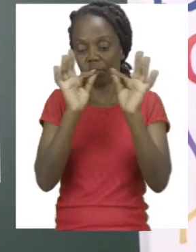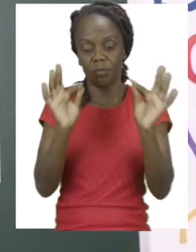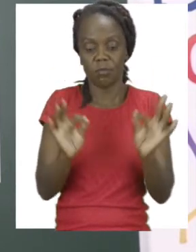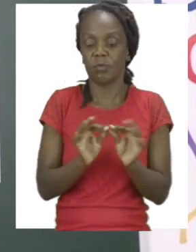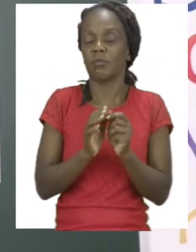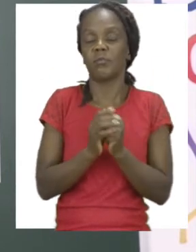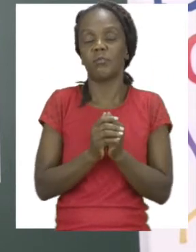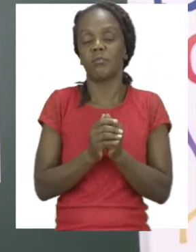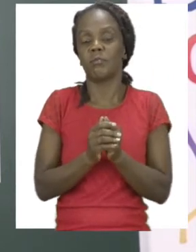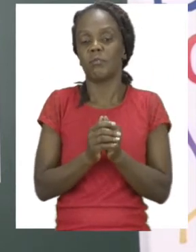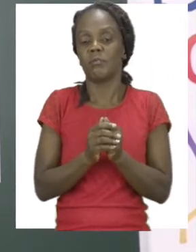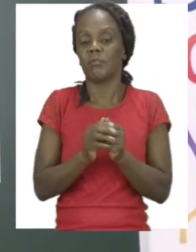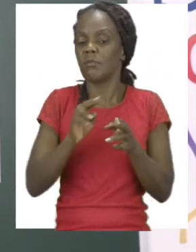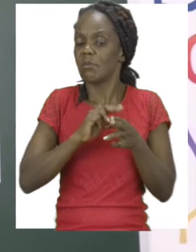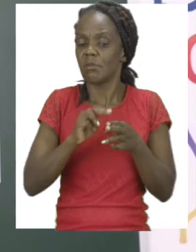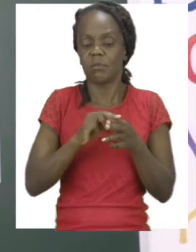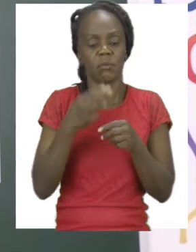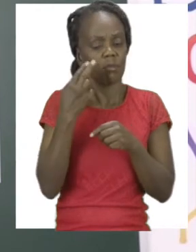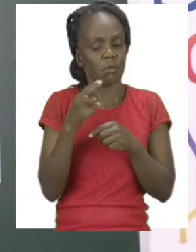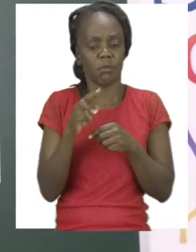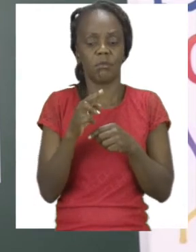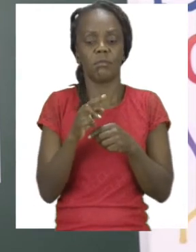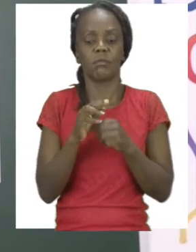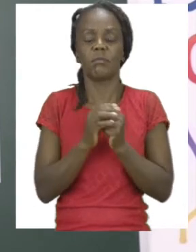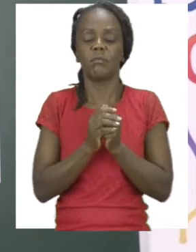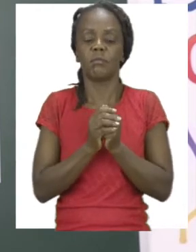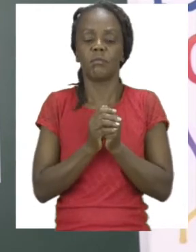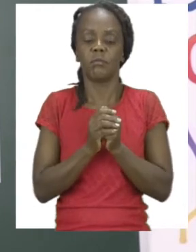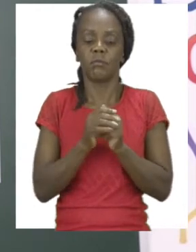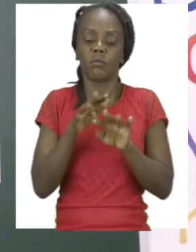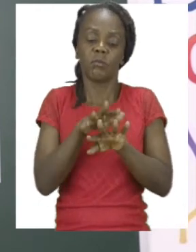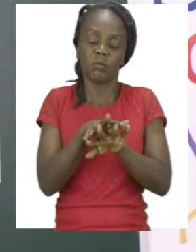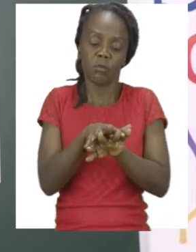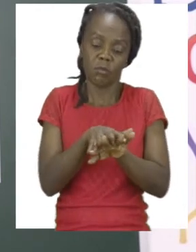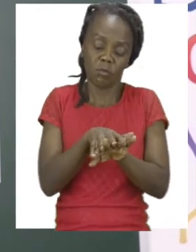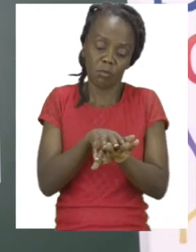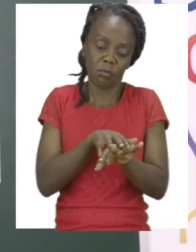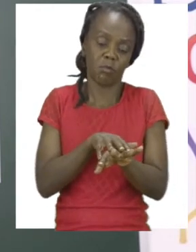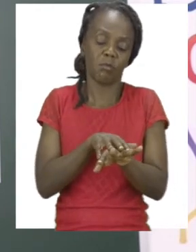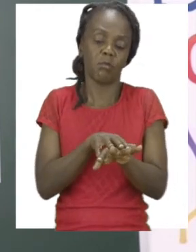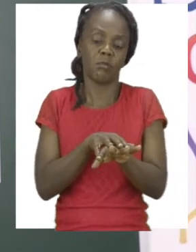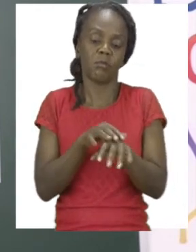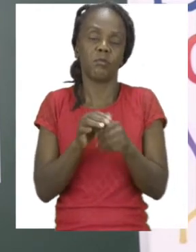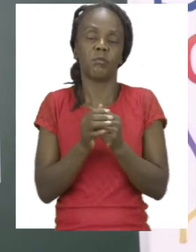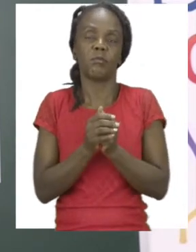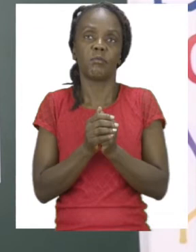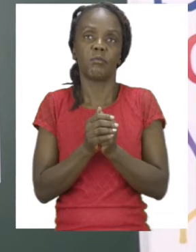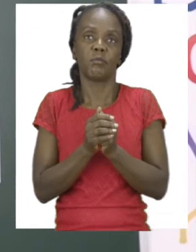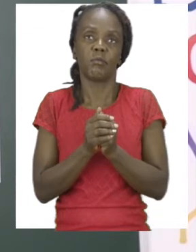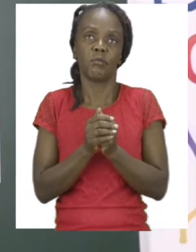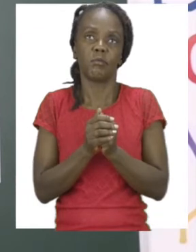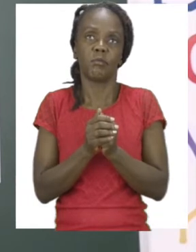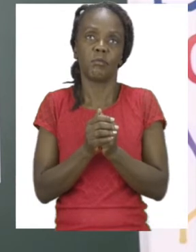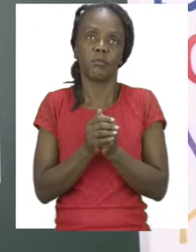so that you don't make a mess as well. Now, want to show you what my teddy bear looks like right now. And